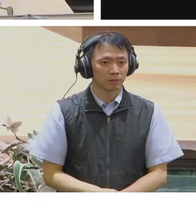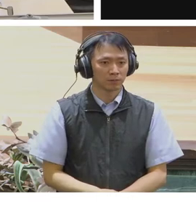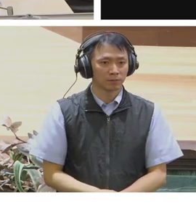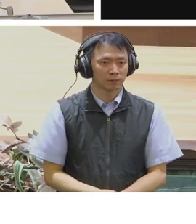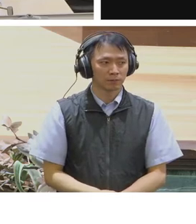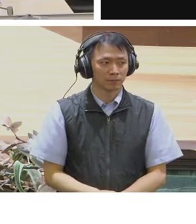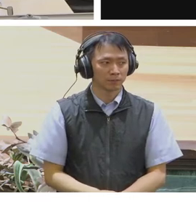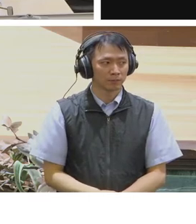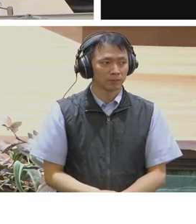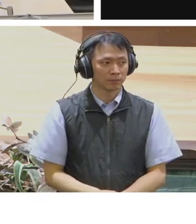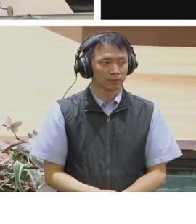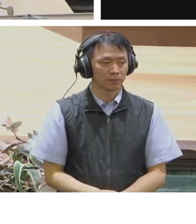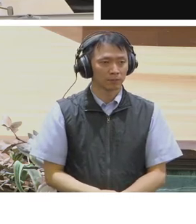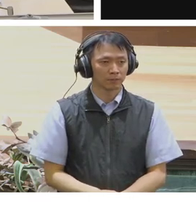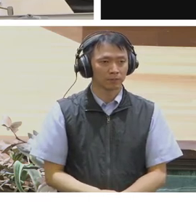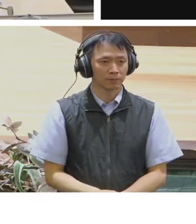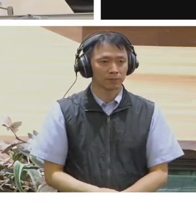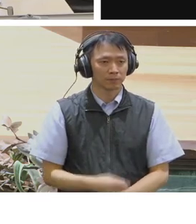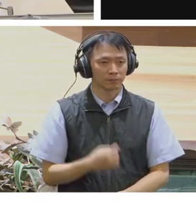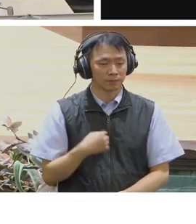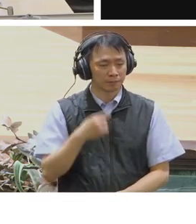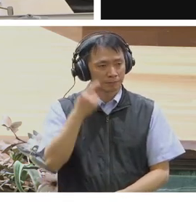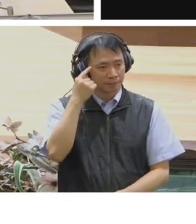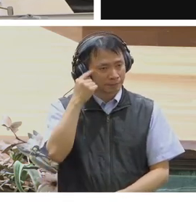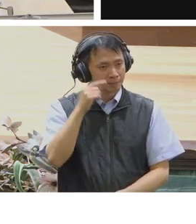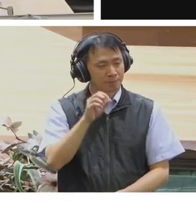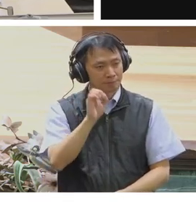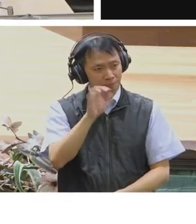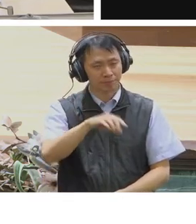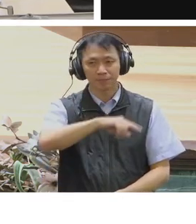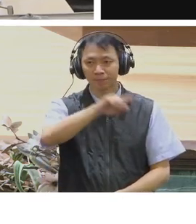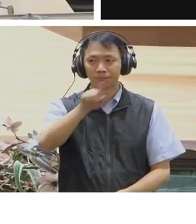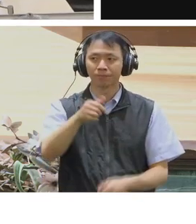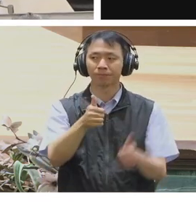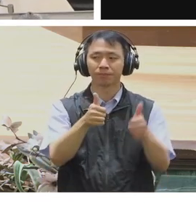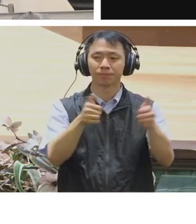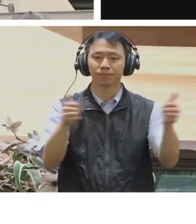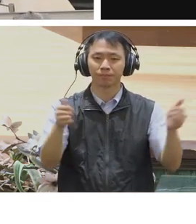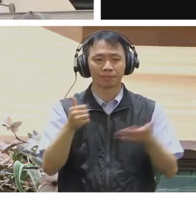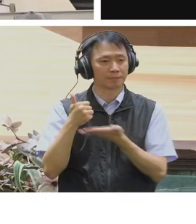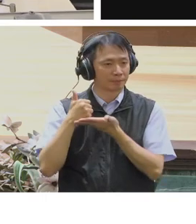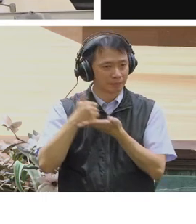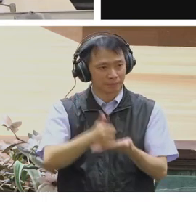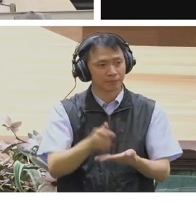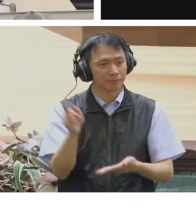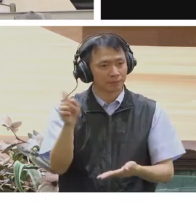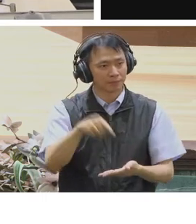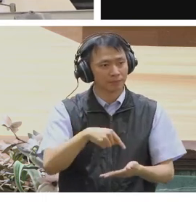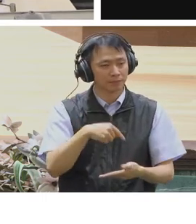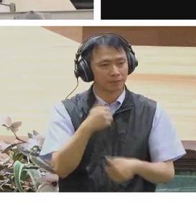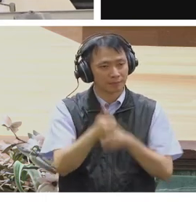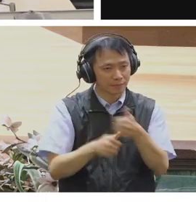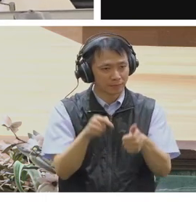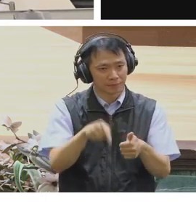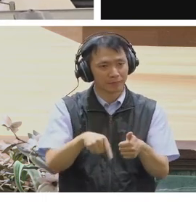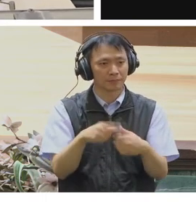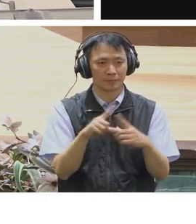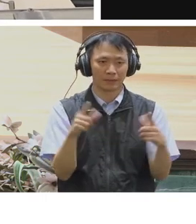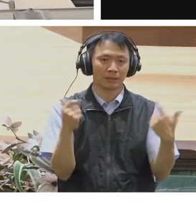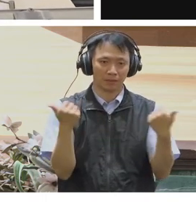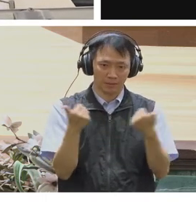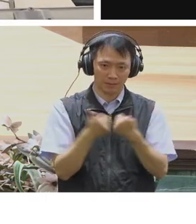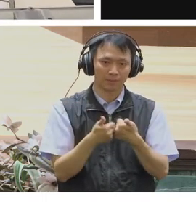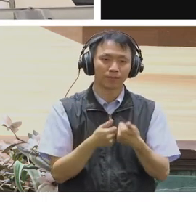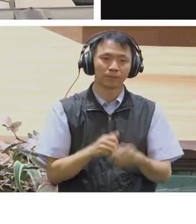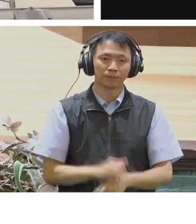Colleen? I will simply say thank you to you all for having us again at the Gov Summit. We really appreciate it. And also thank